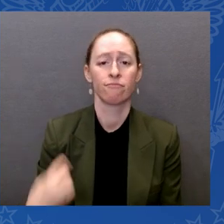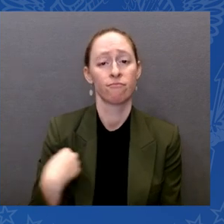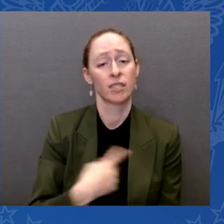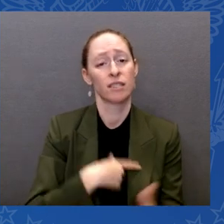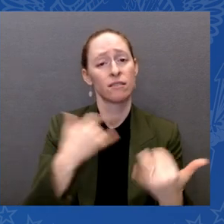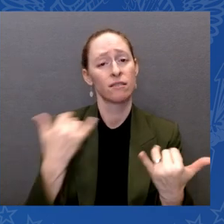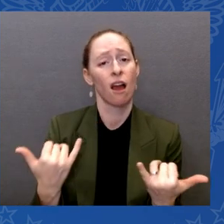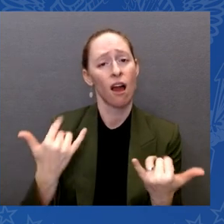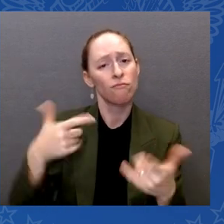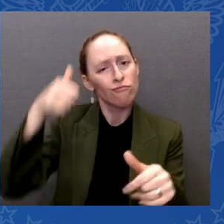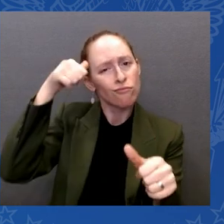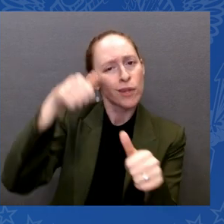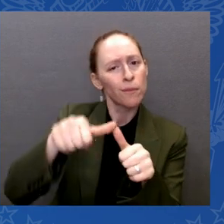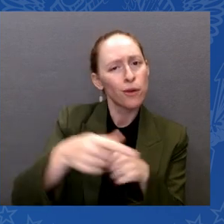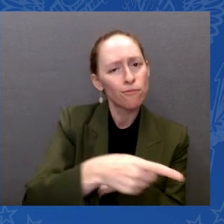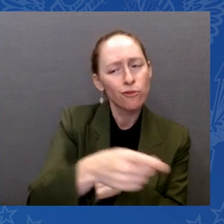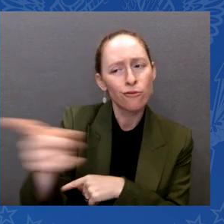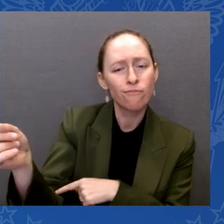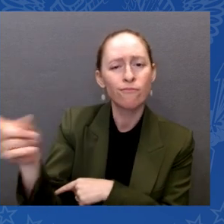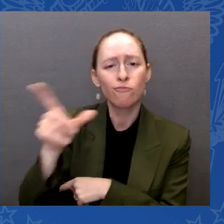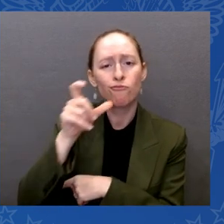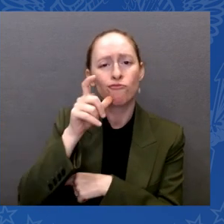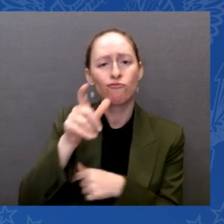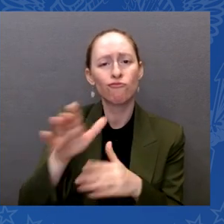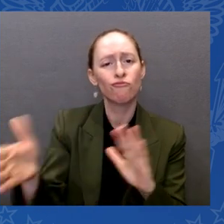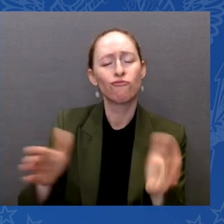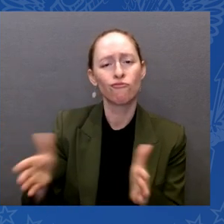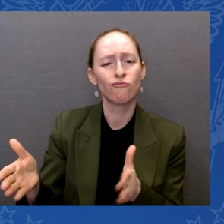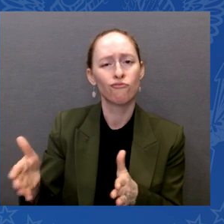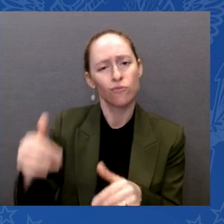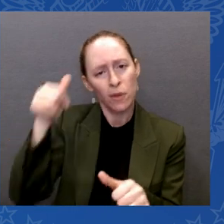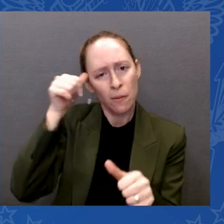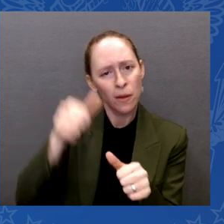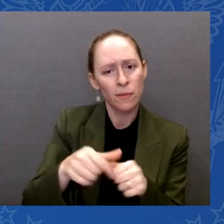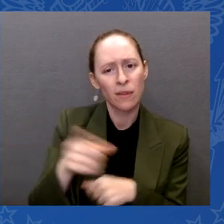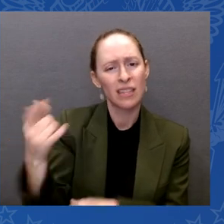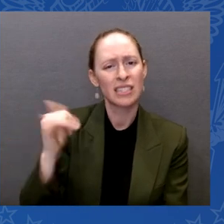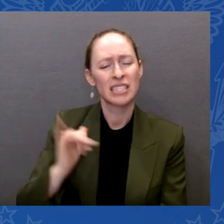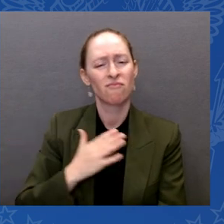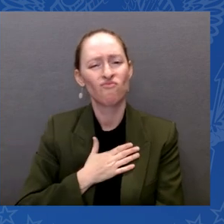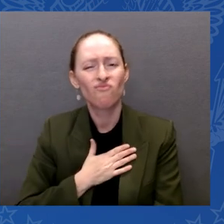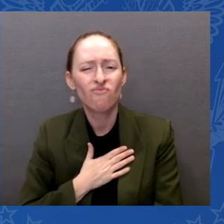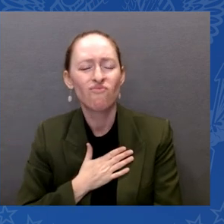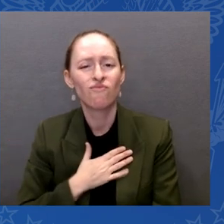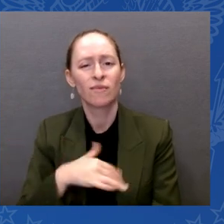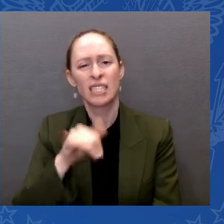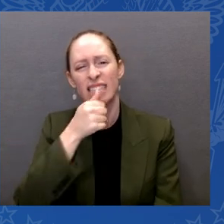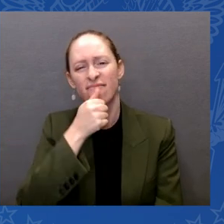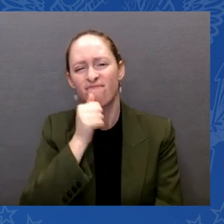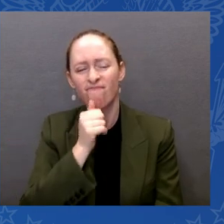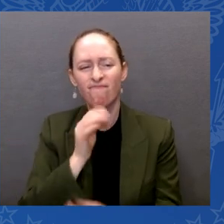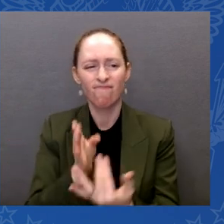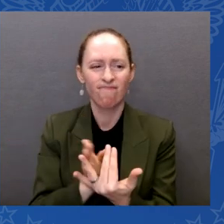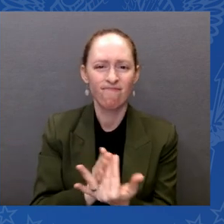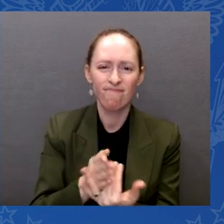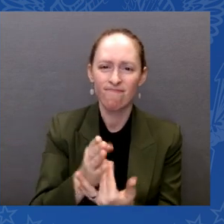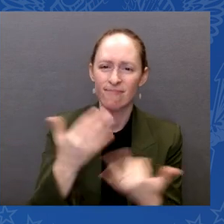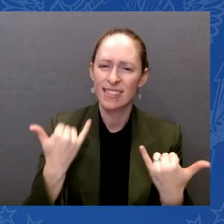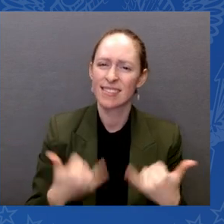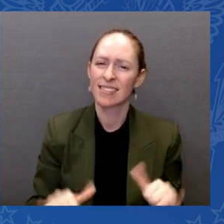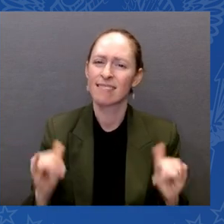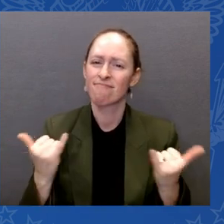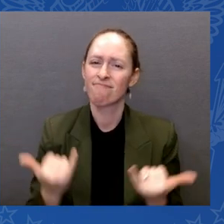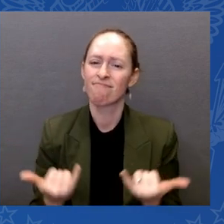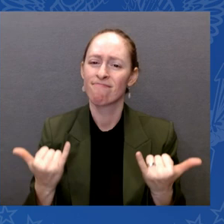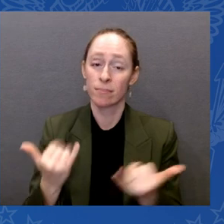all, those who are still hurting, those who are still struggling, including those living with long COVID. That's why, throughout the